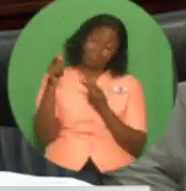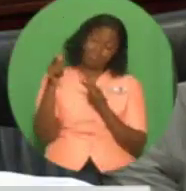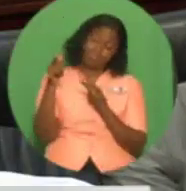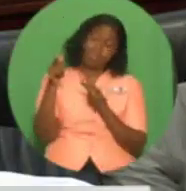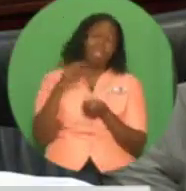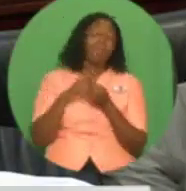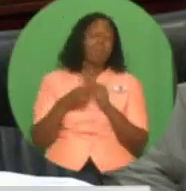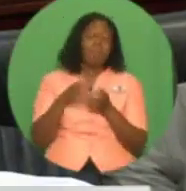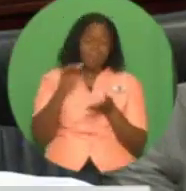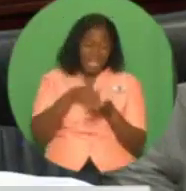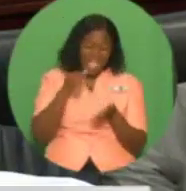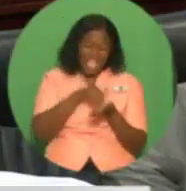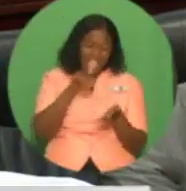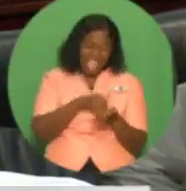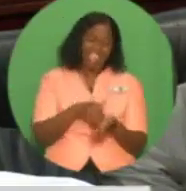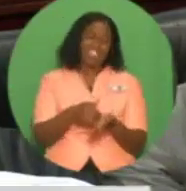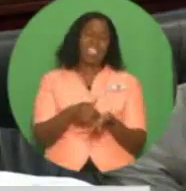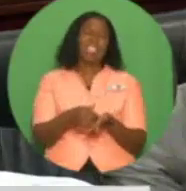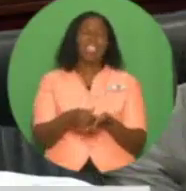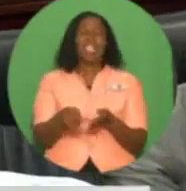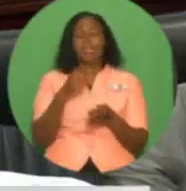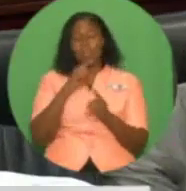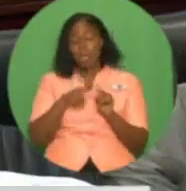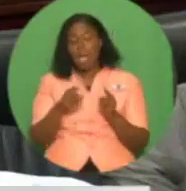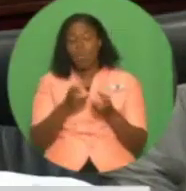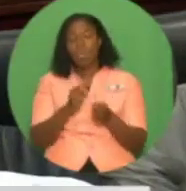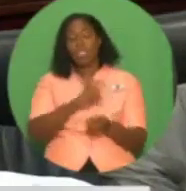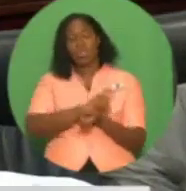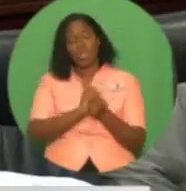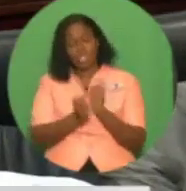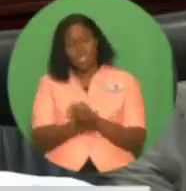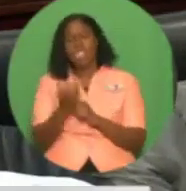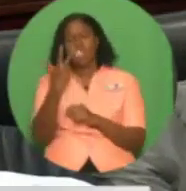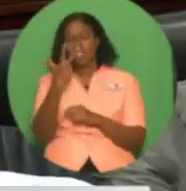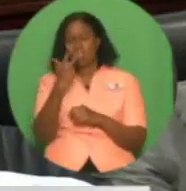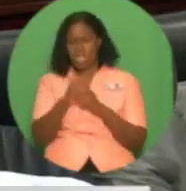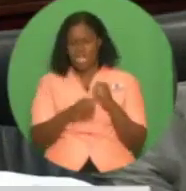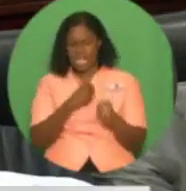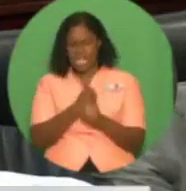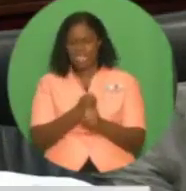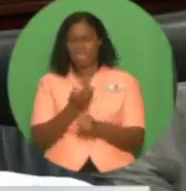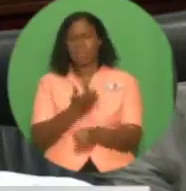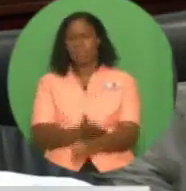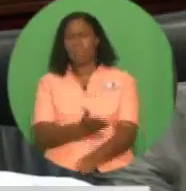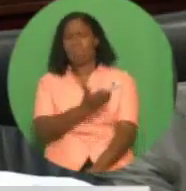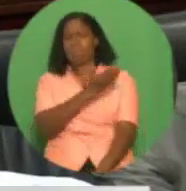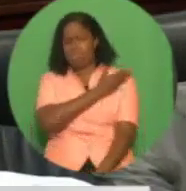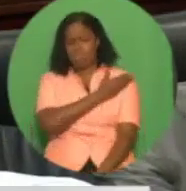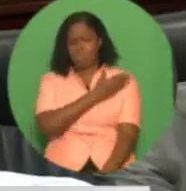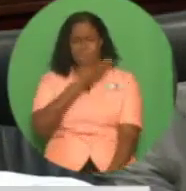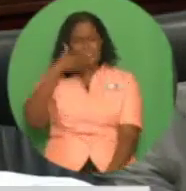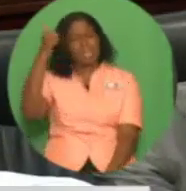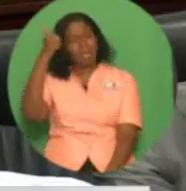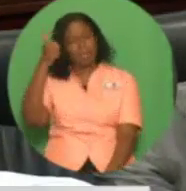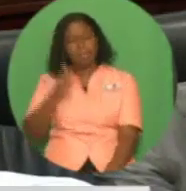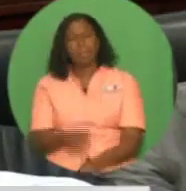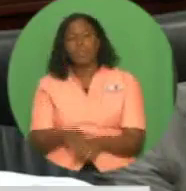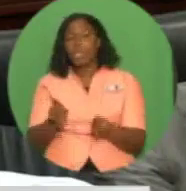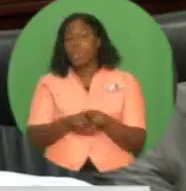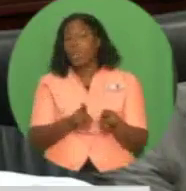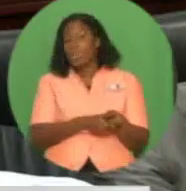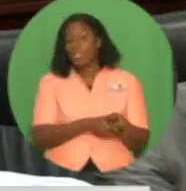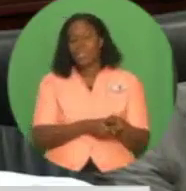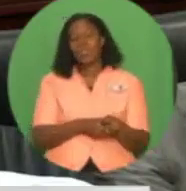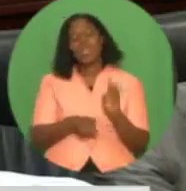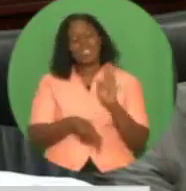significantly over the next three years. The hotel upgrade program is also being resourced to improve and